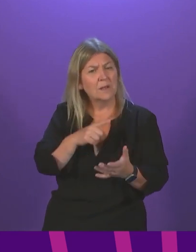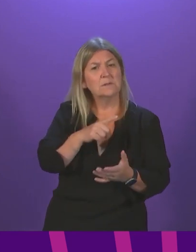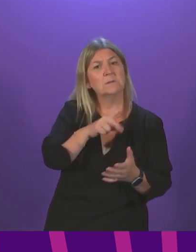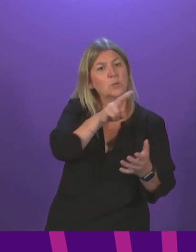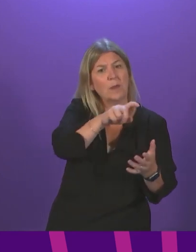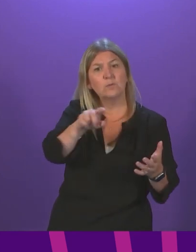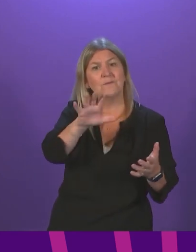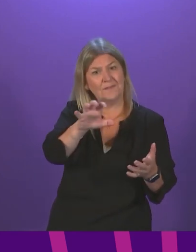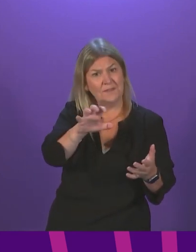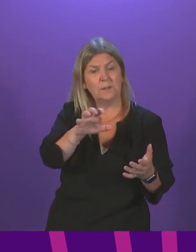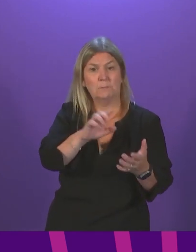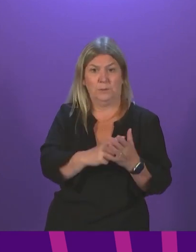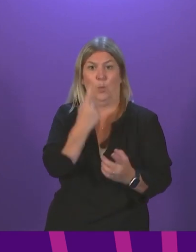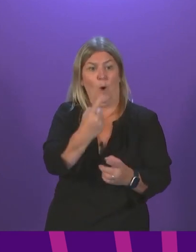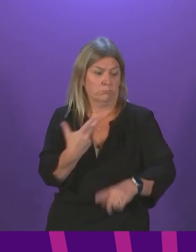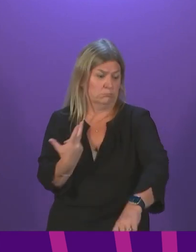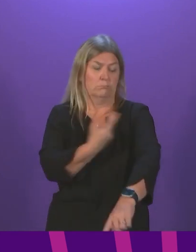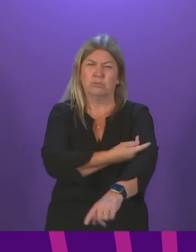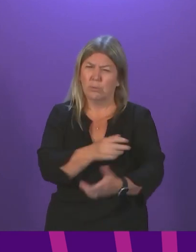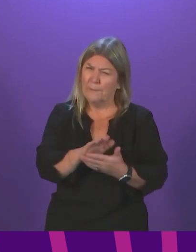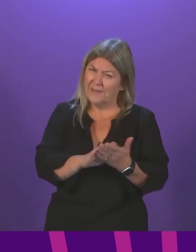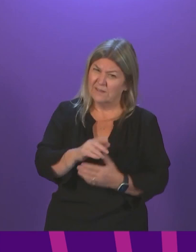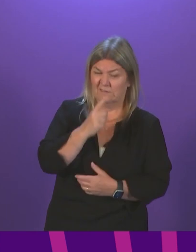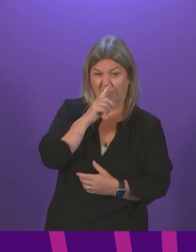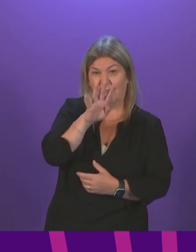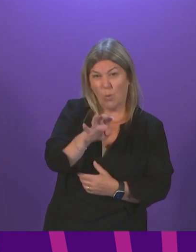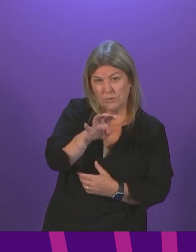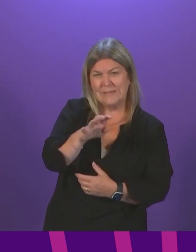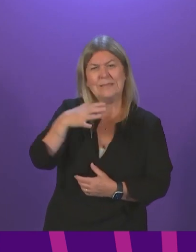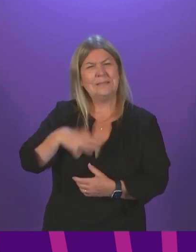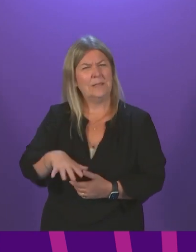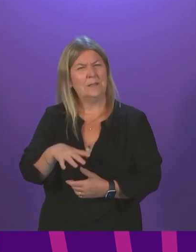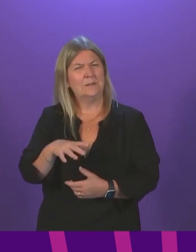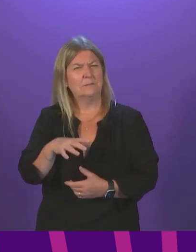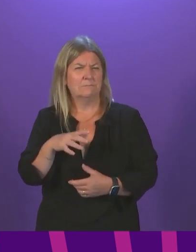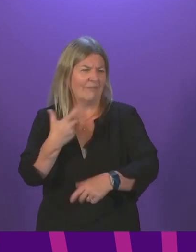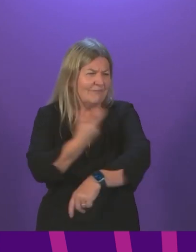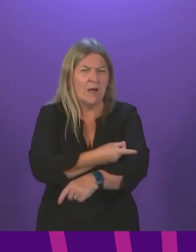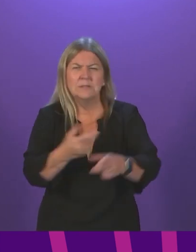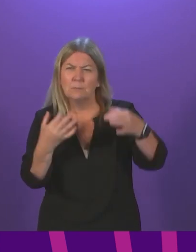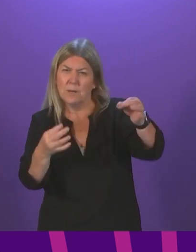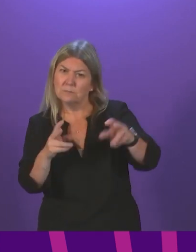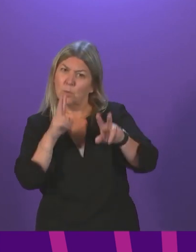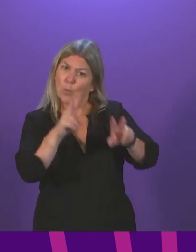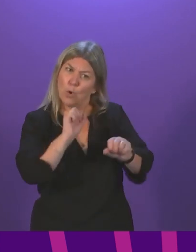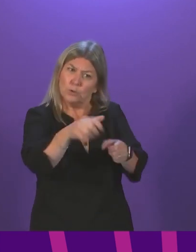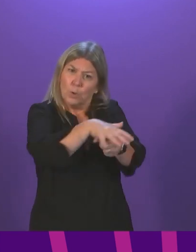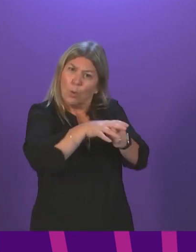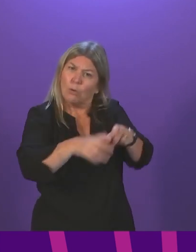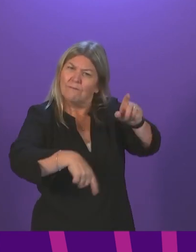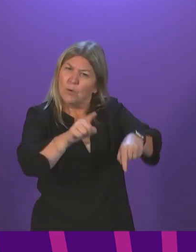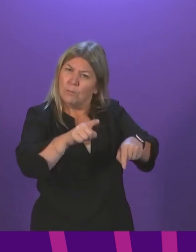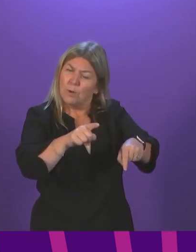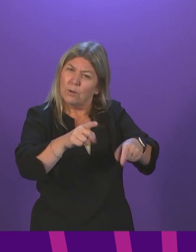single vaccine dose, would that mean a 14-year-old might need to have a vaccine passport just to go and watch their local football club play if the